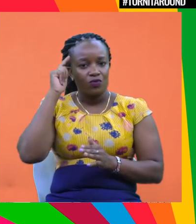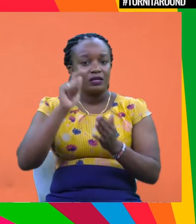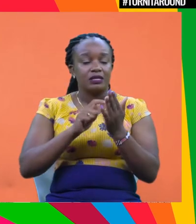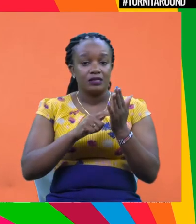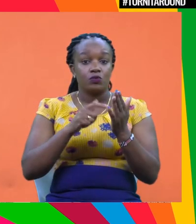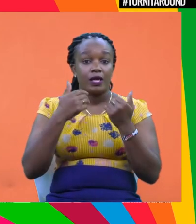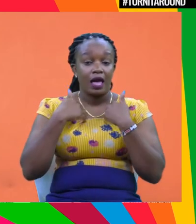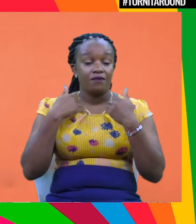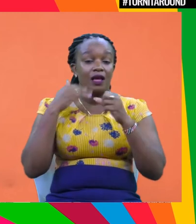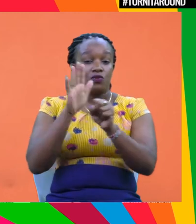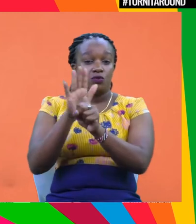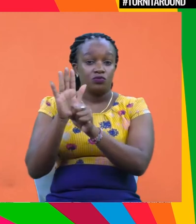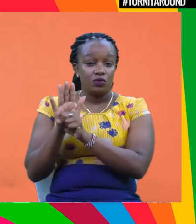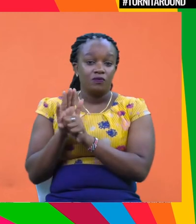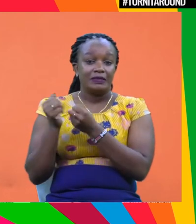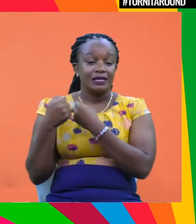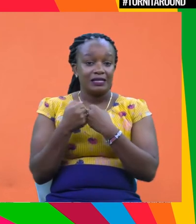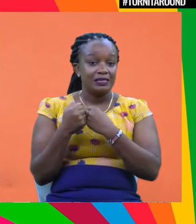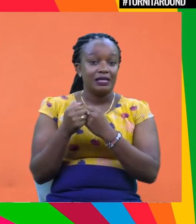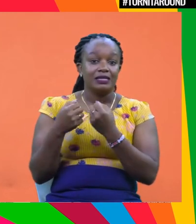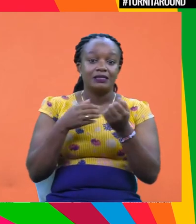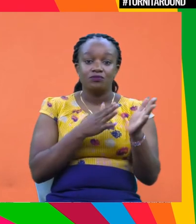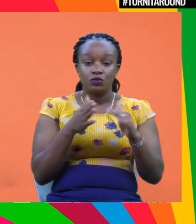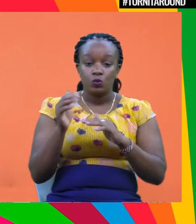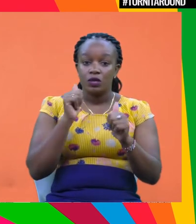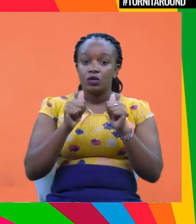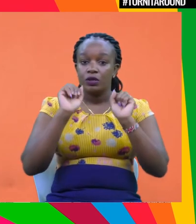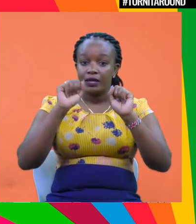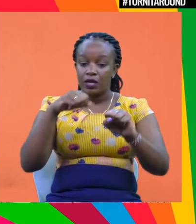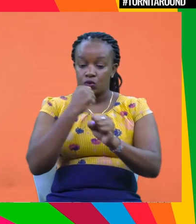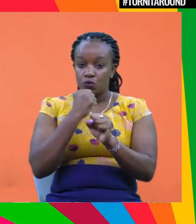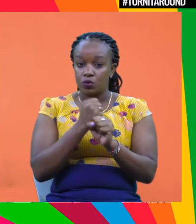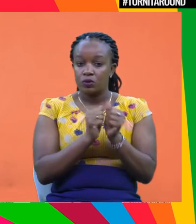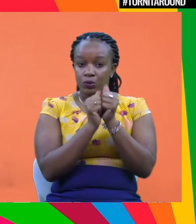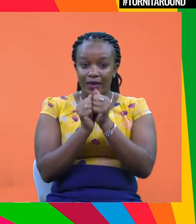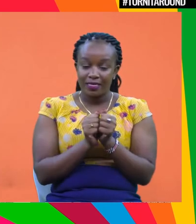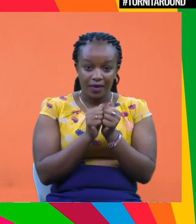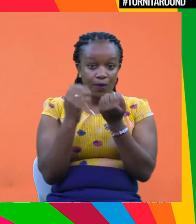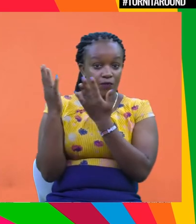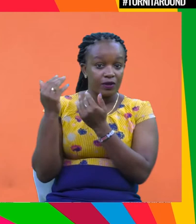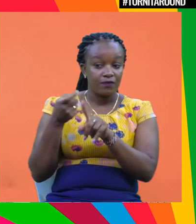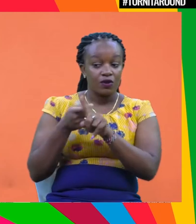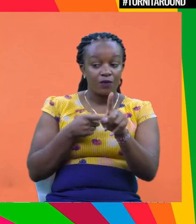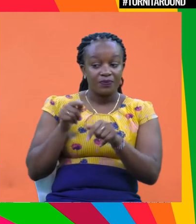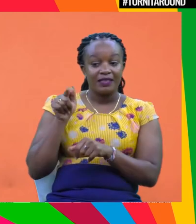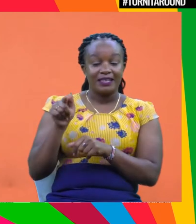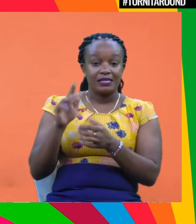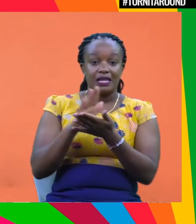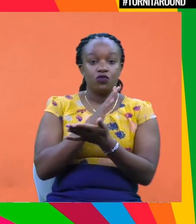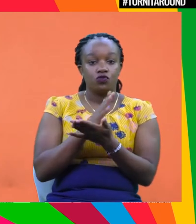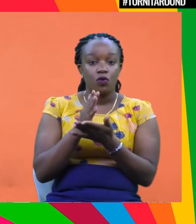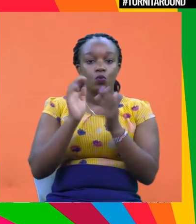time, there's so many chances that we can all do together to make an action as well. So hopefully, from this